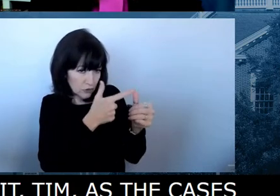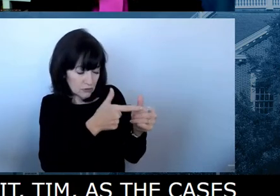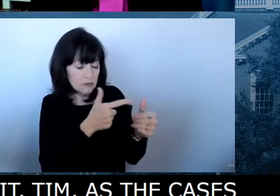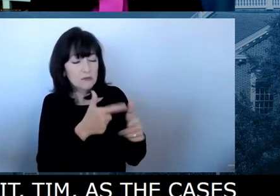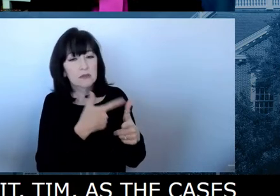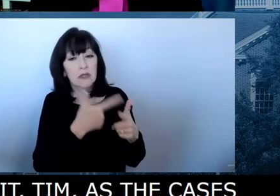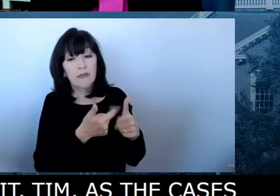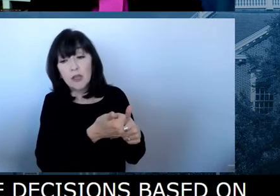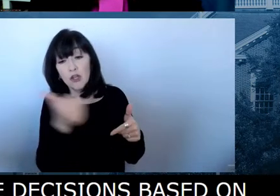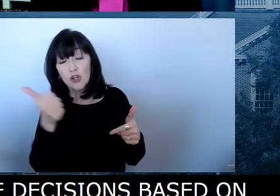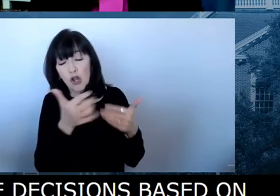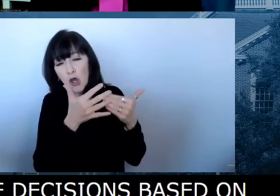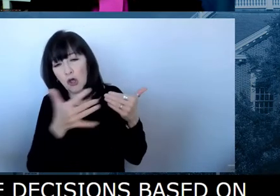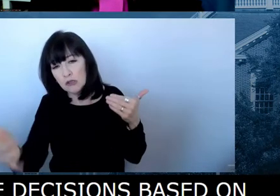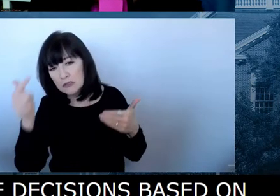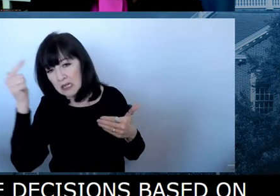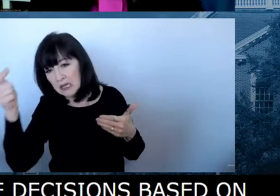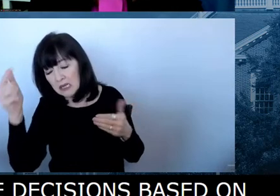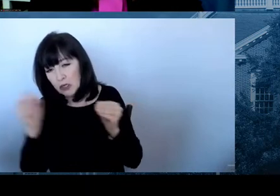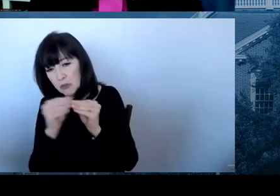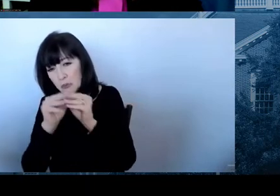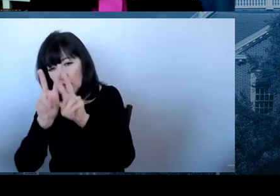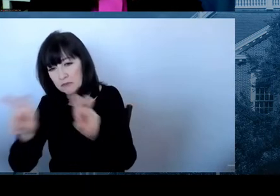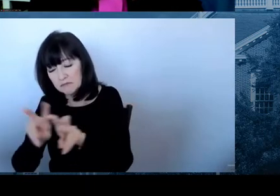All right. Thank you. Thanks, Tim.